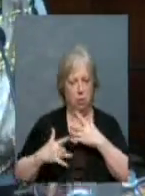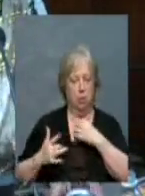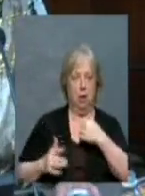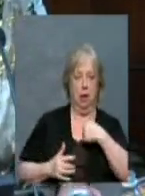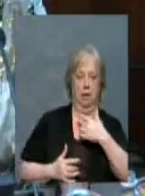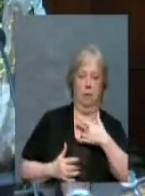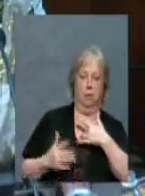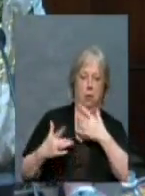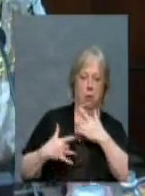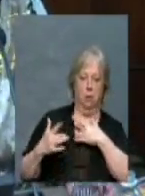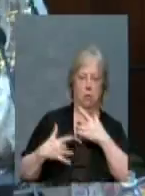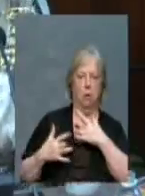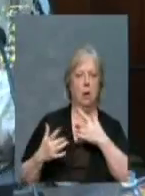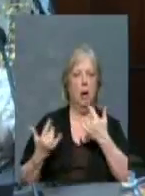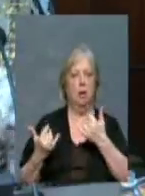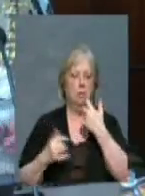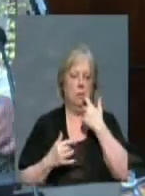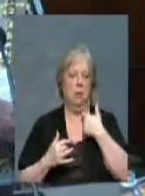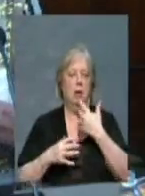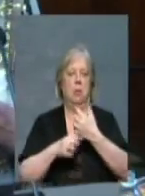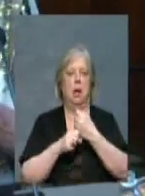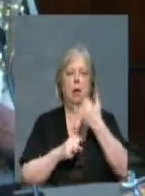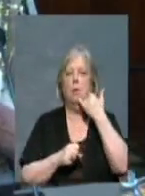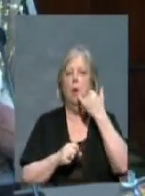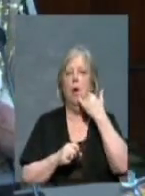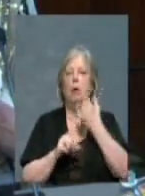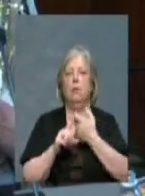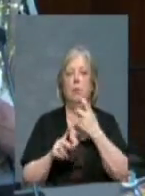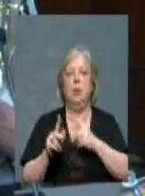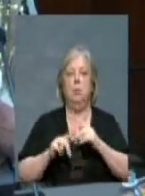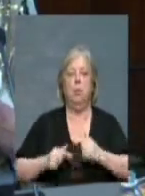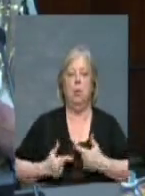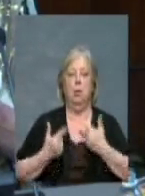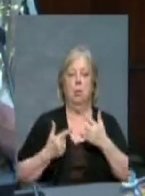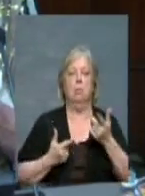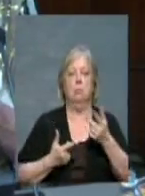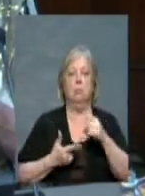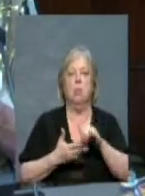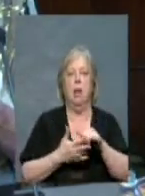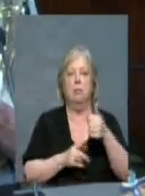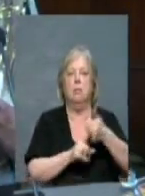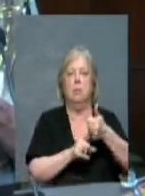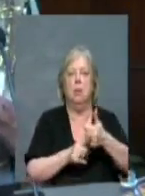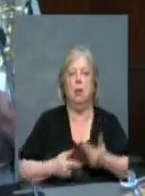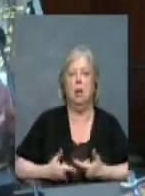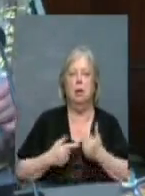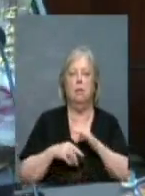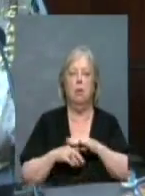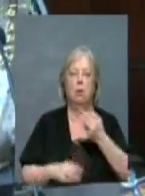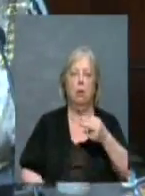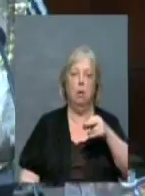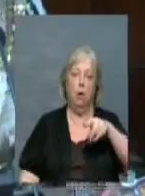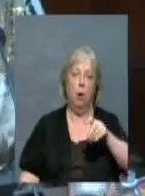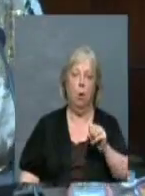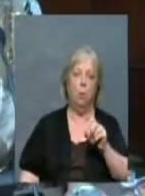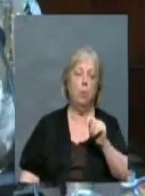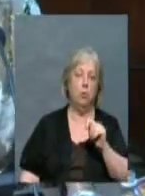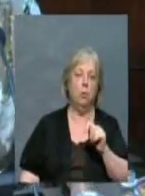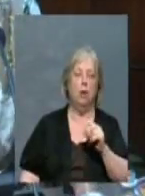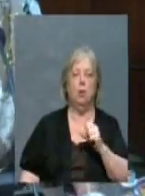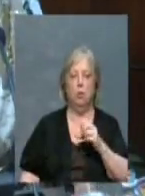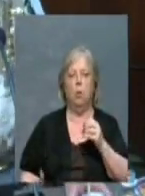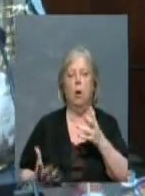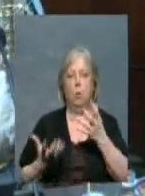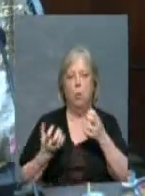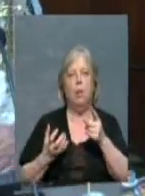live on Holt Street that they are opposed to this. So I would like this to be kept separate in case they want to